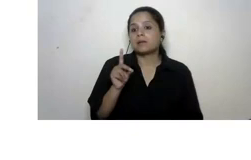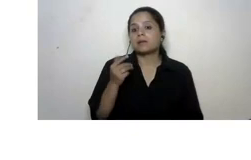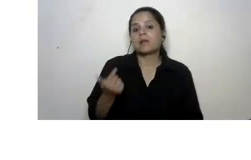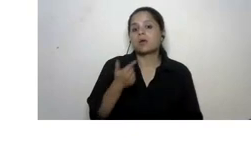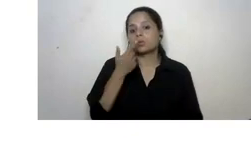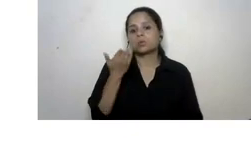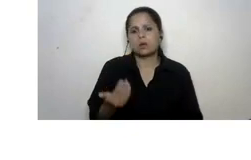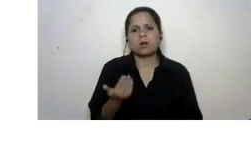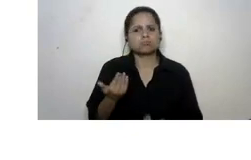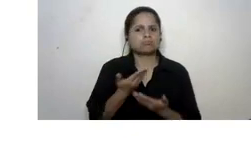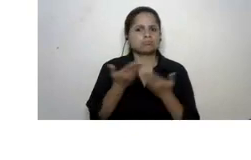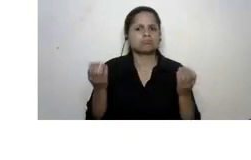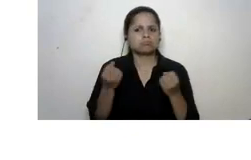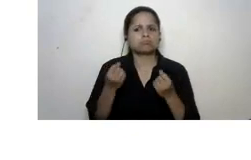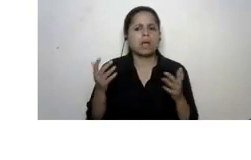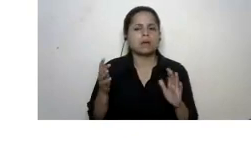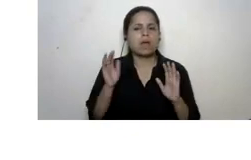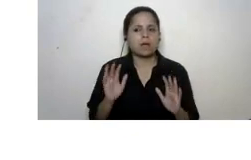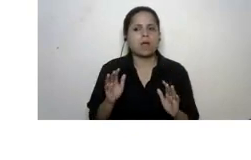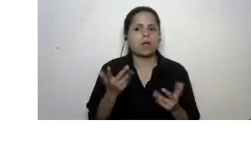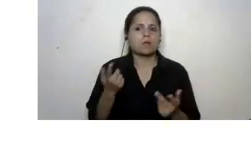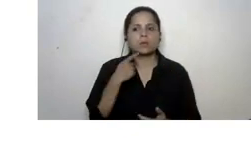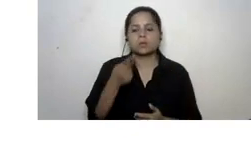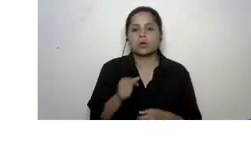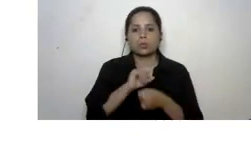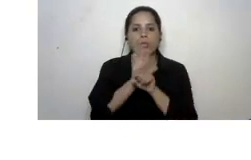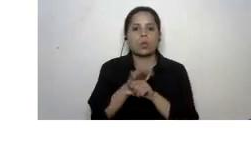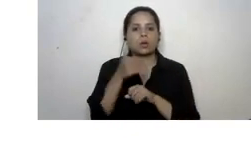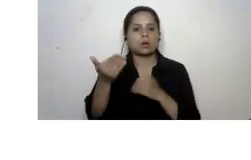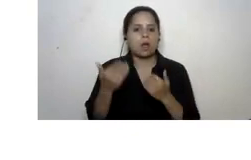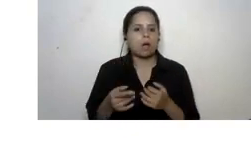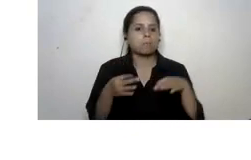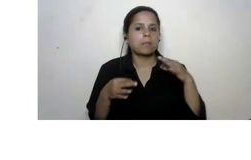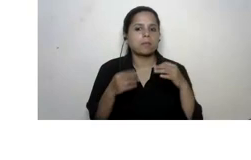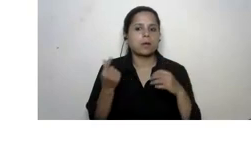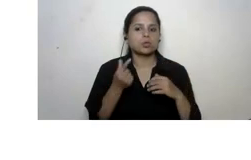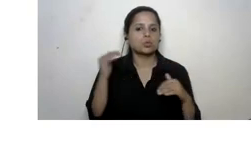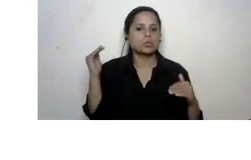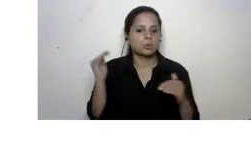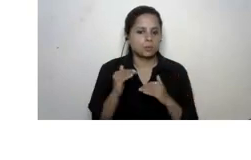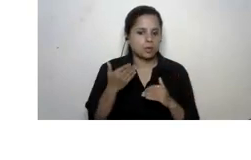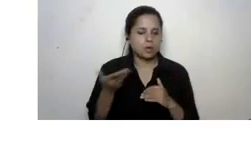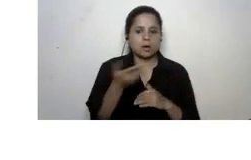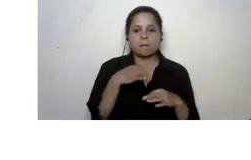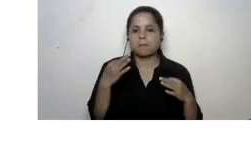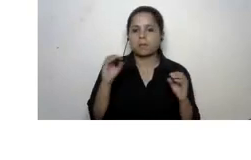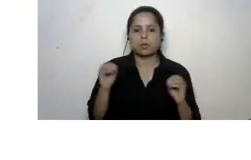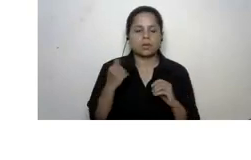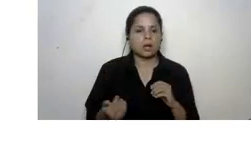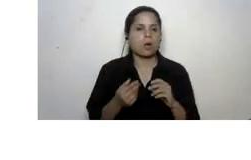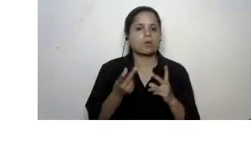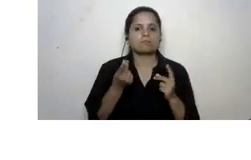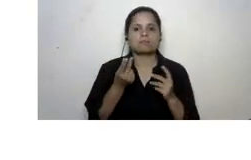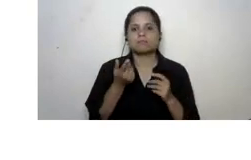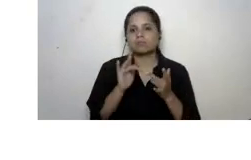think quite current among all of us especially after covid um we all go paperless we do digital transactions